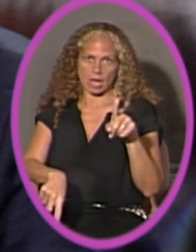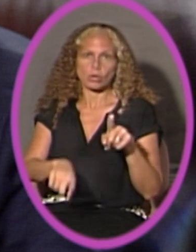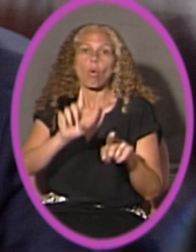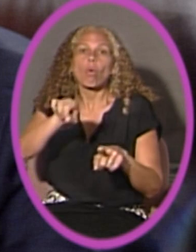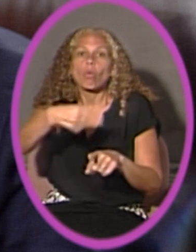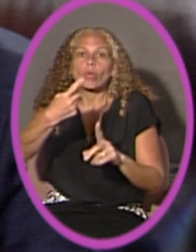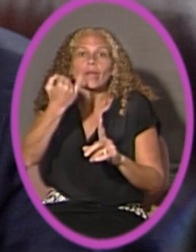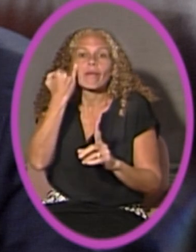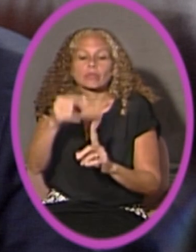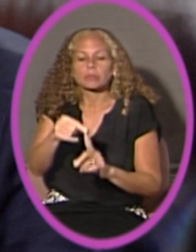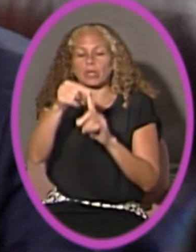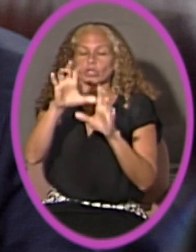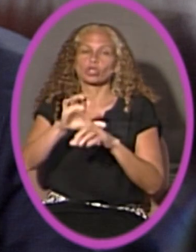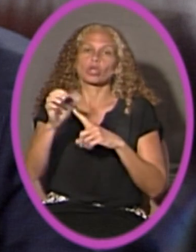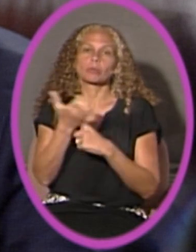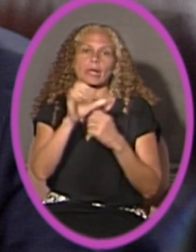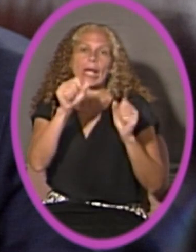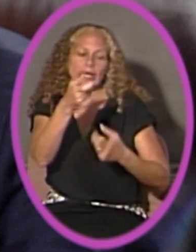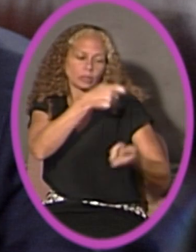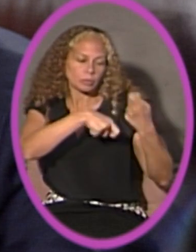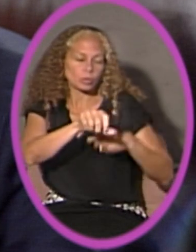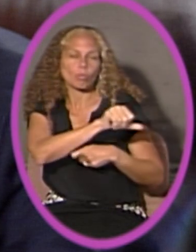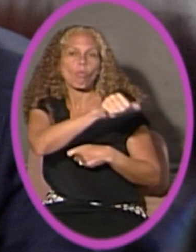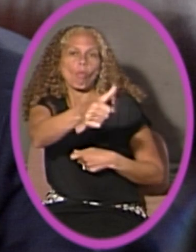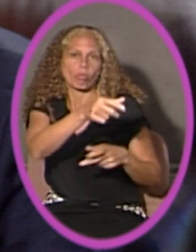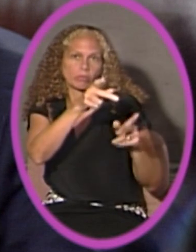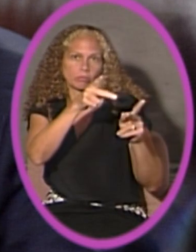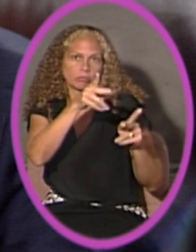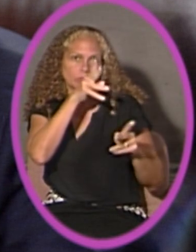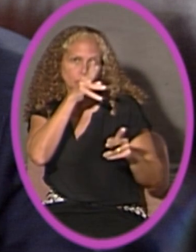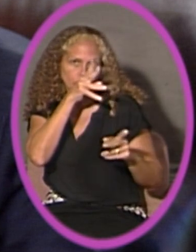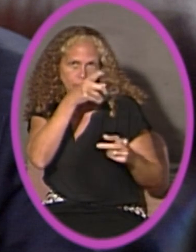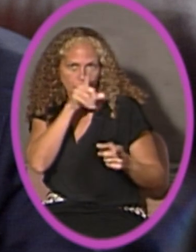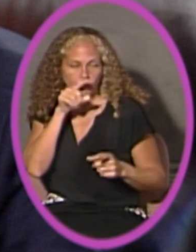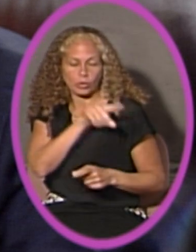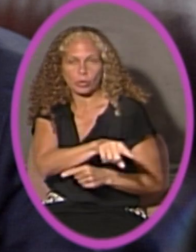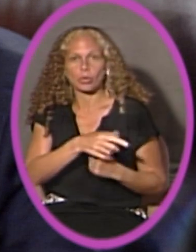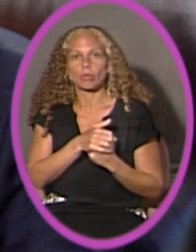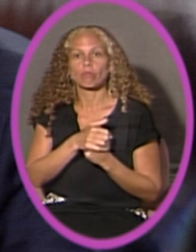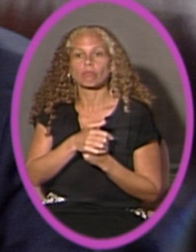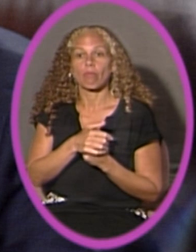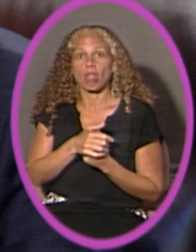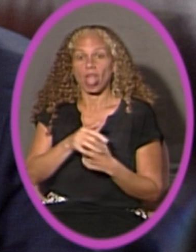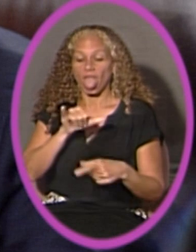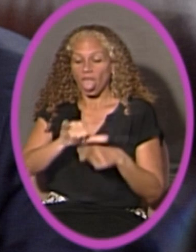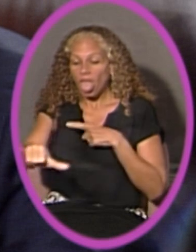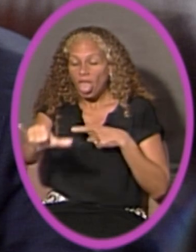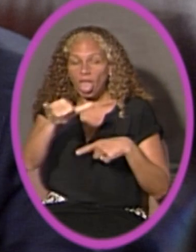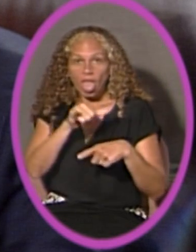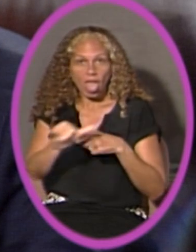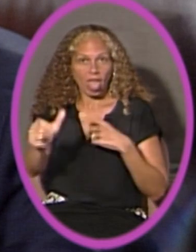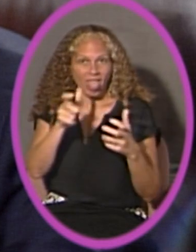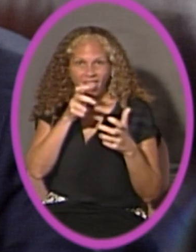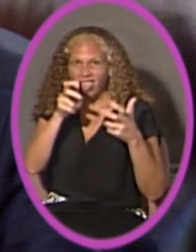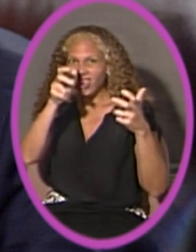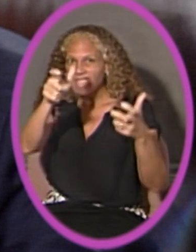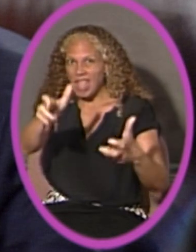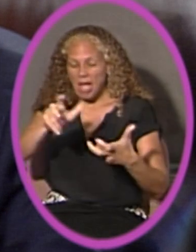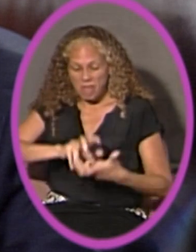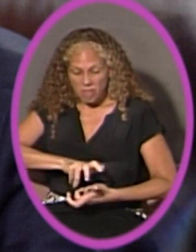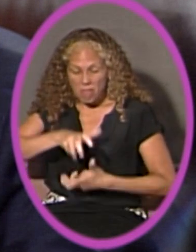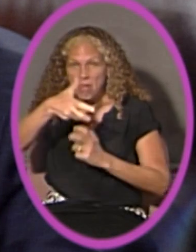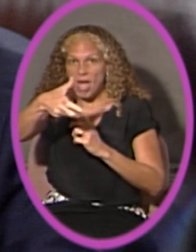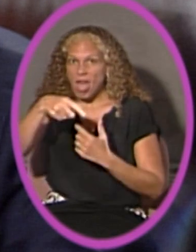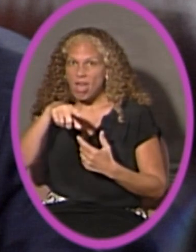circumstances. Speakers may not use any form of profanity or loud or abusive comments. Intentionally disruptive